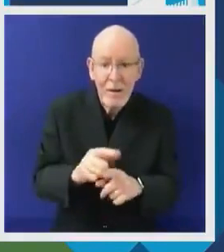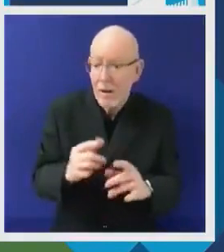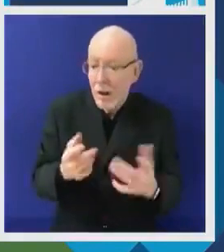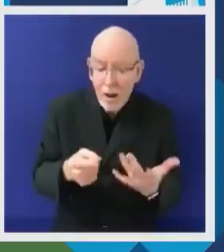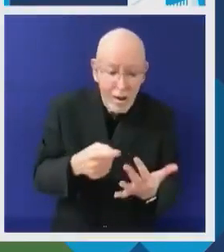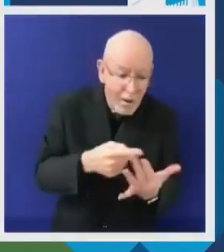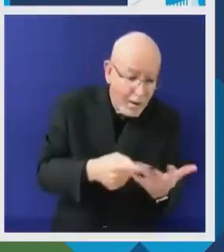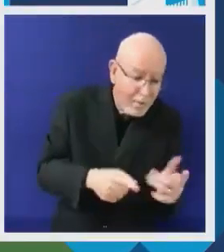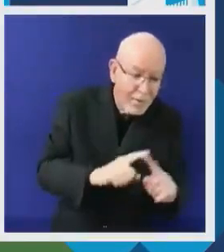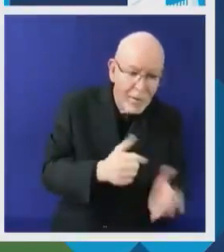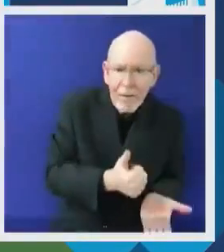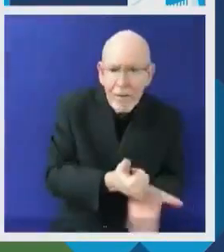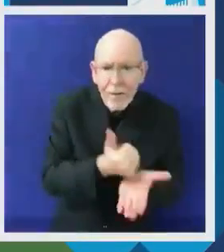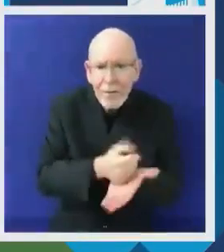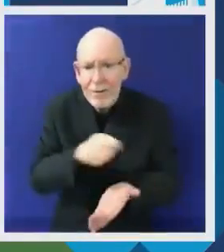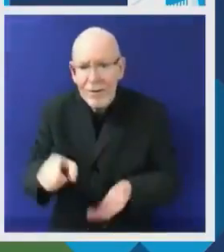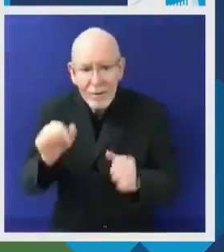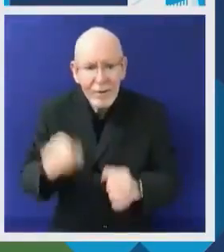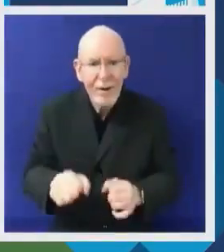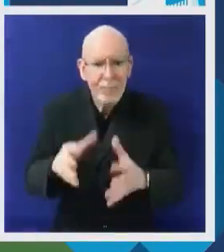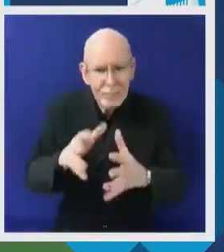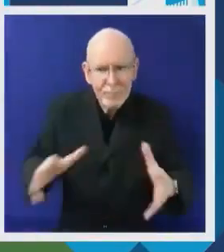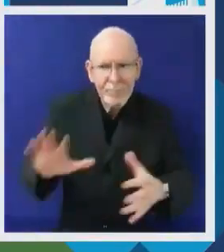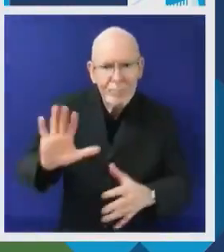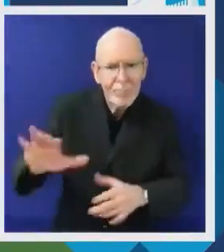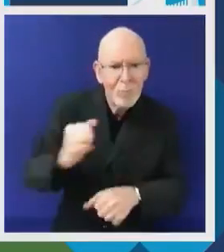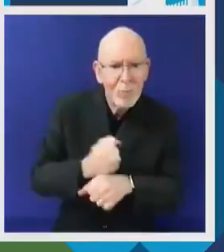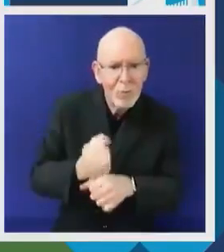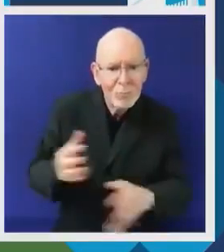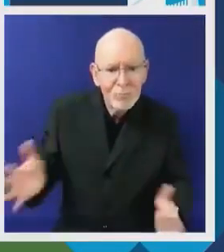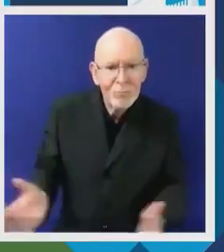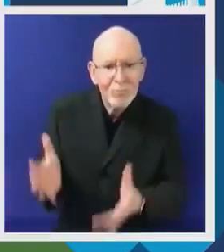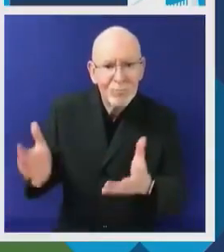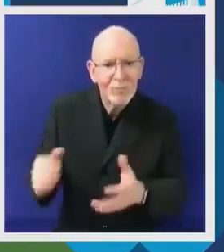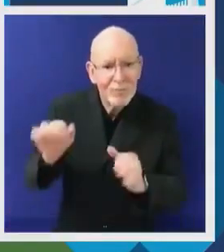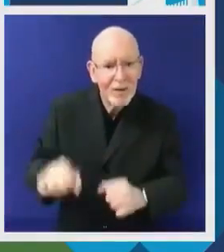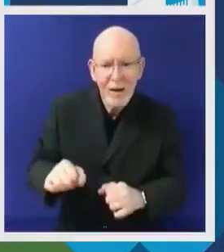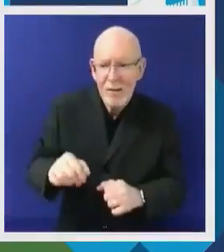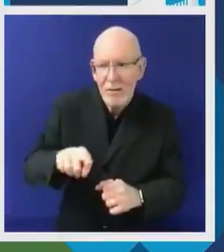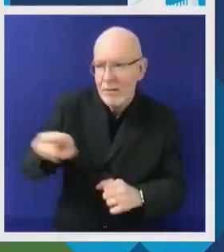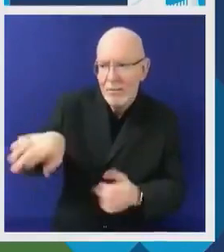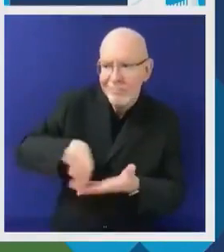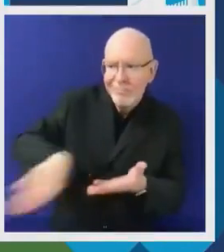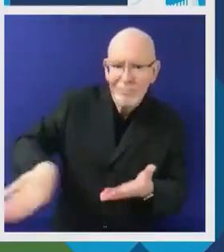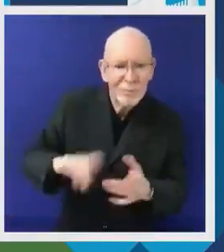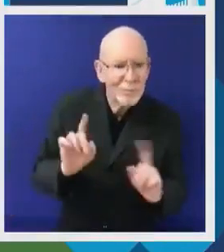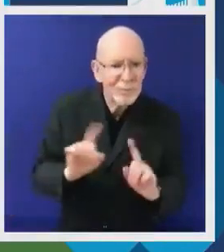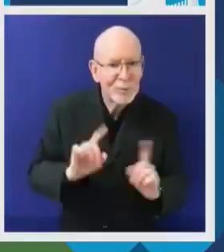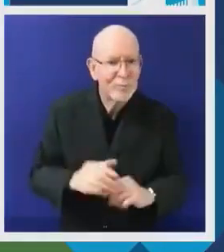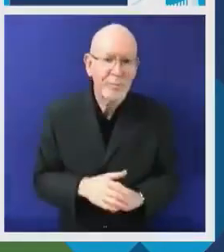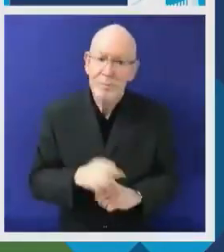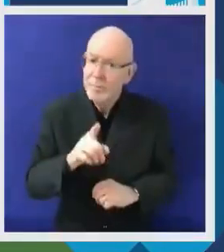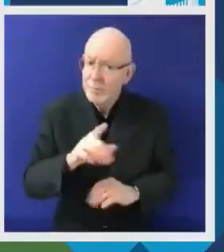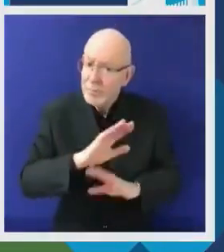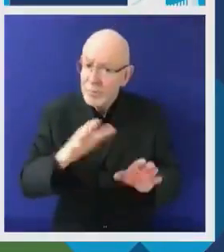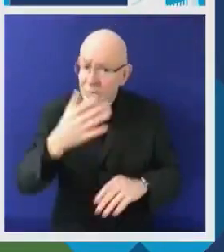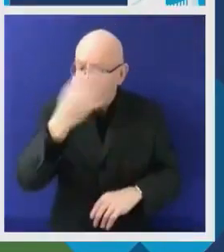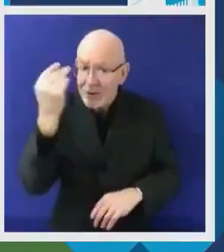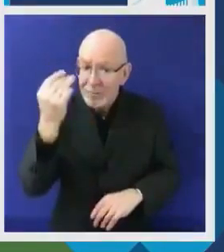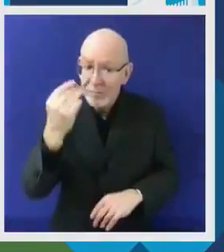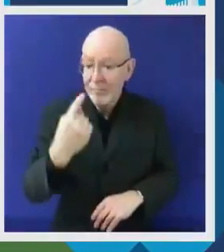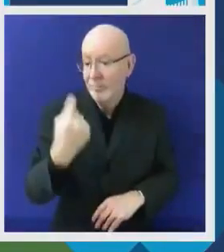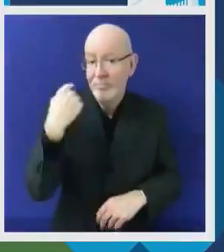called for a more inclusive United Nations. So let's co-create that inclusive future together across generations.